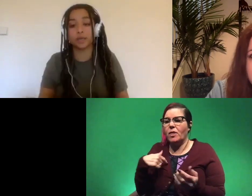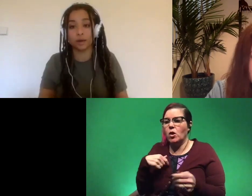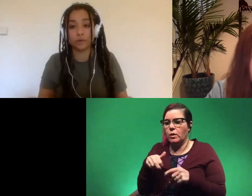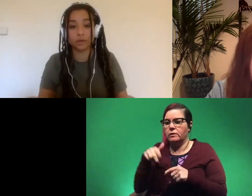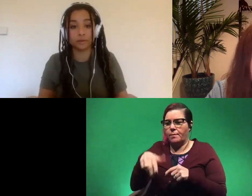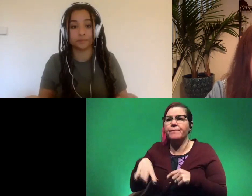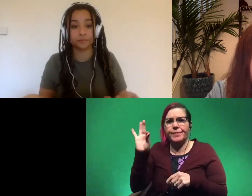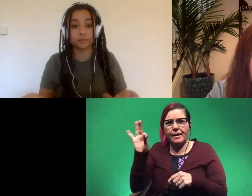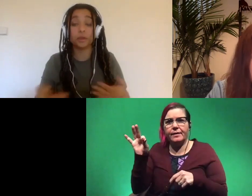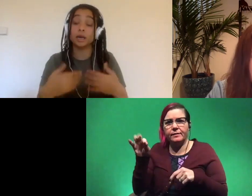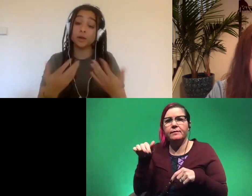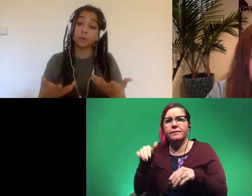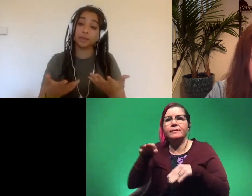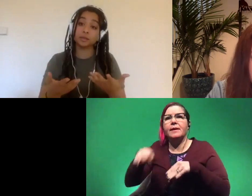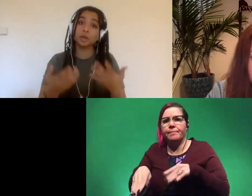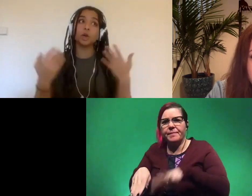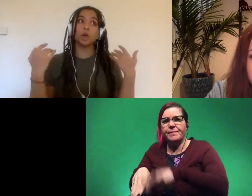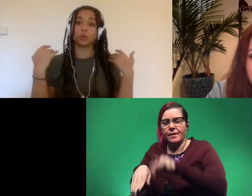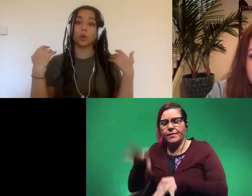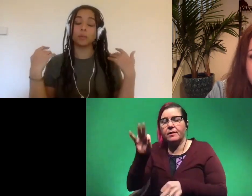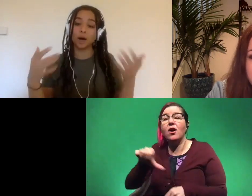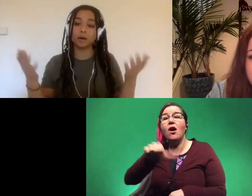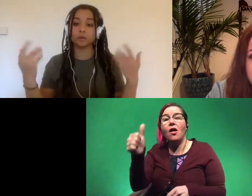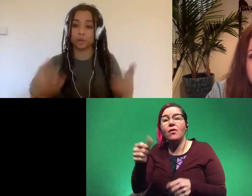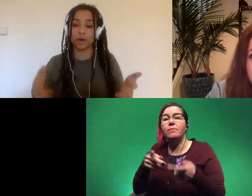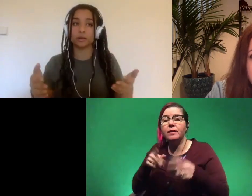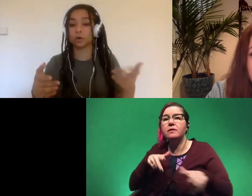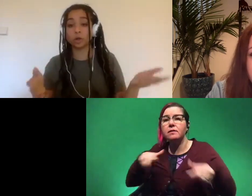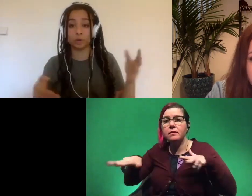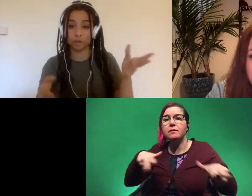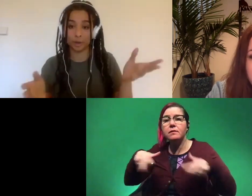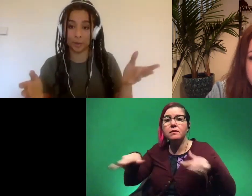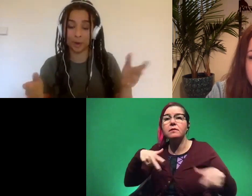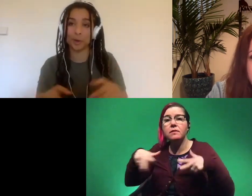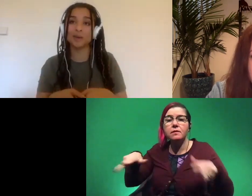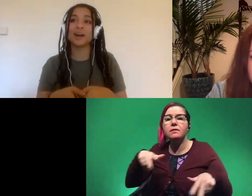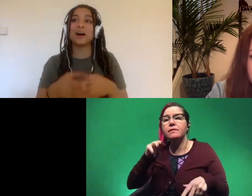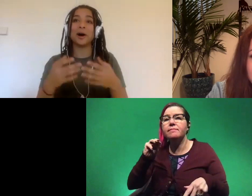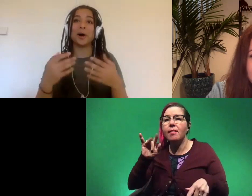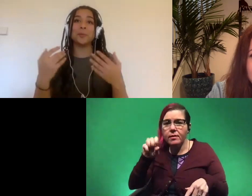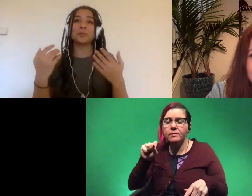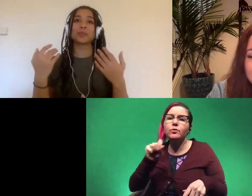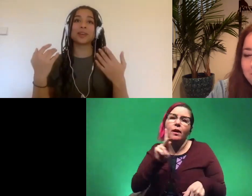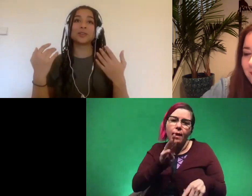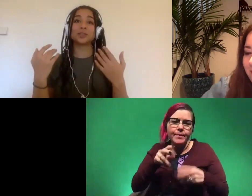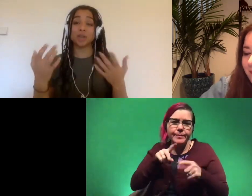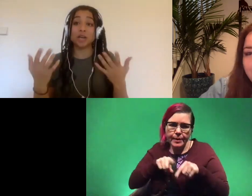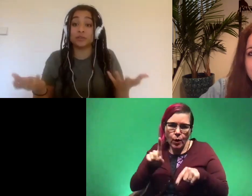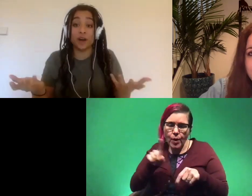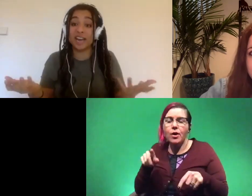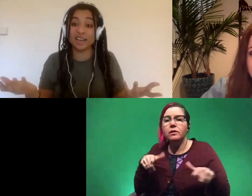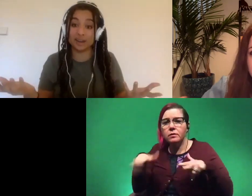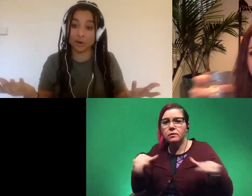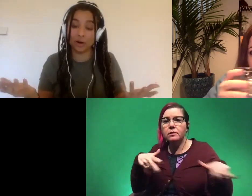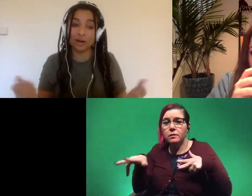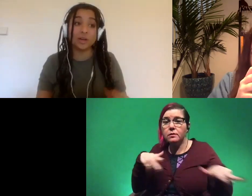finding a fossil in other places you have to walk miles or miles or kilometers depending where you are um to actually